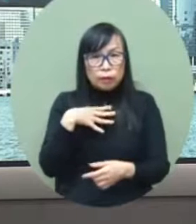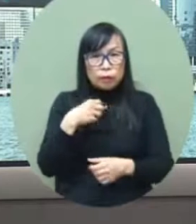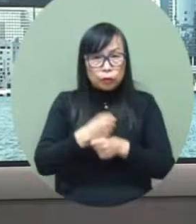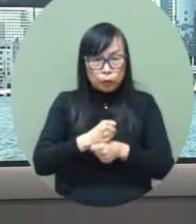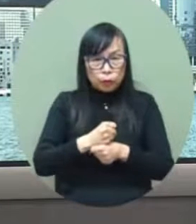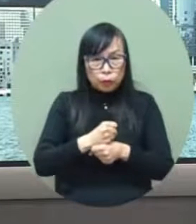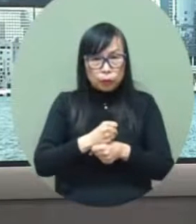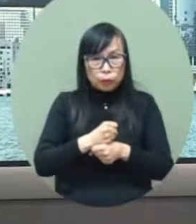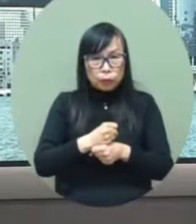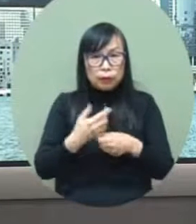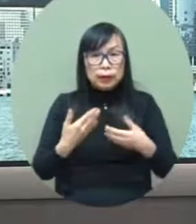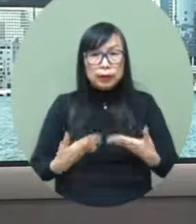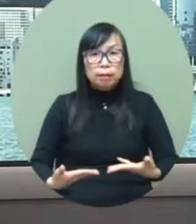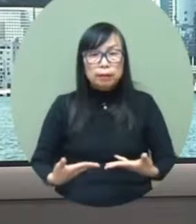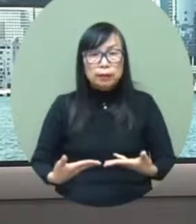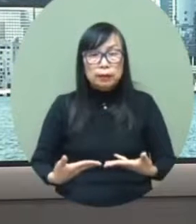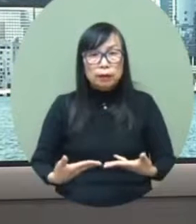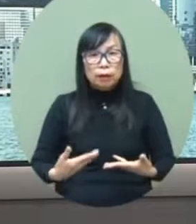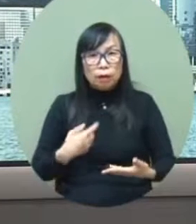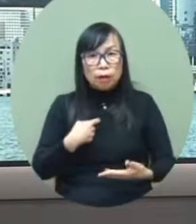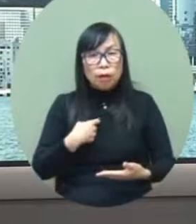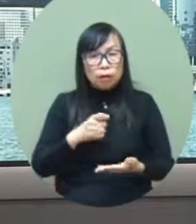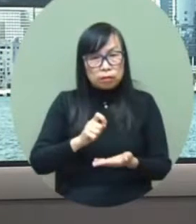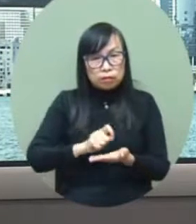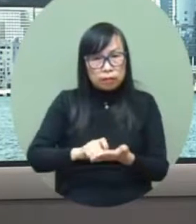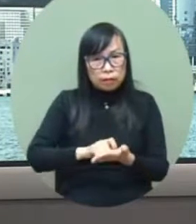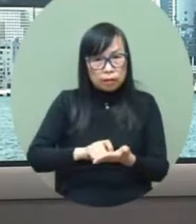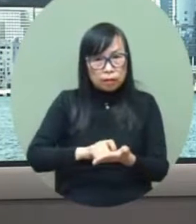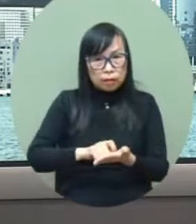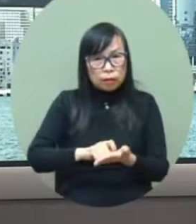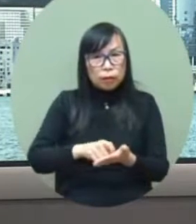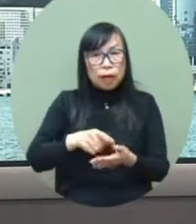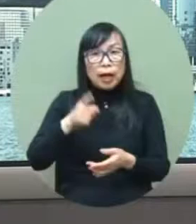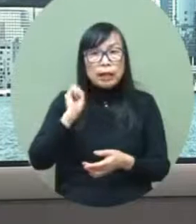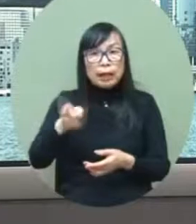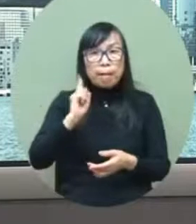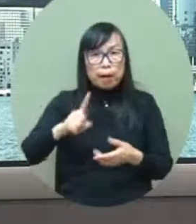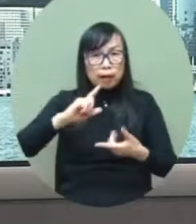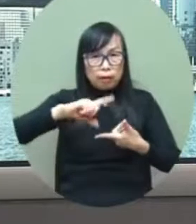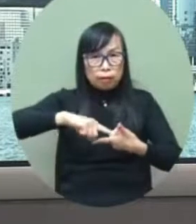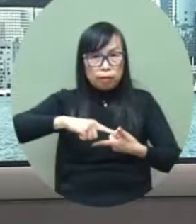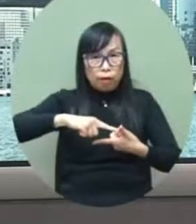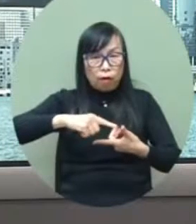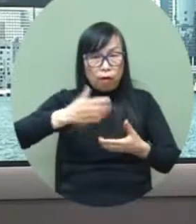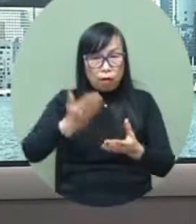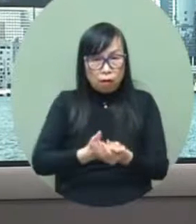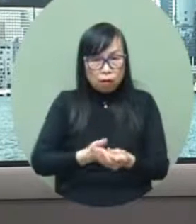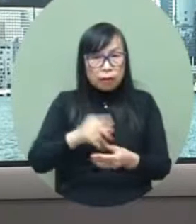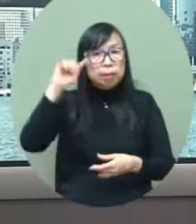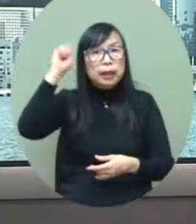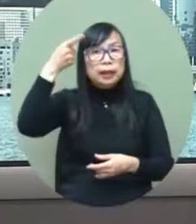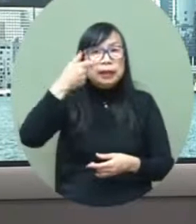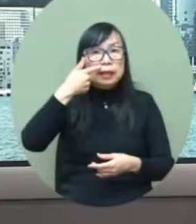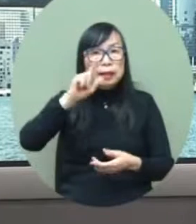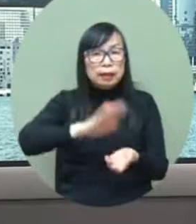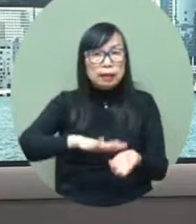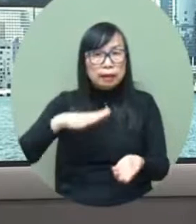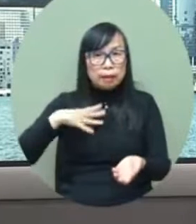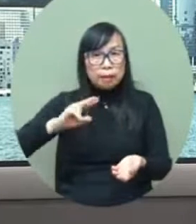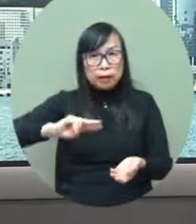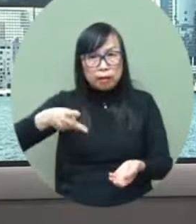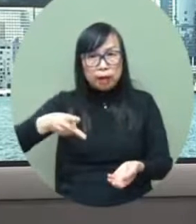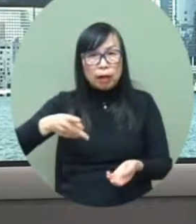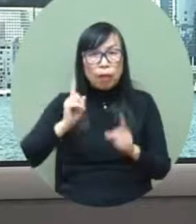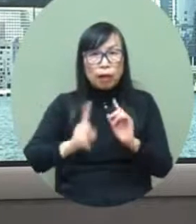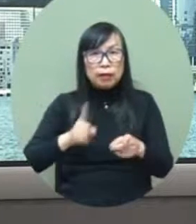handling any pandemic will require adapting to the circumstances i can toss around a hundred plans